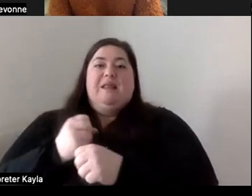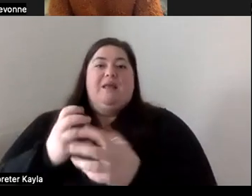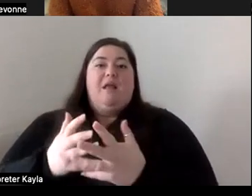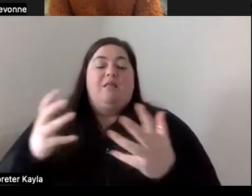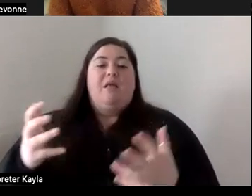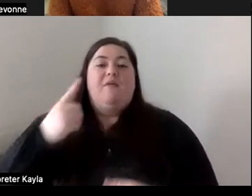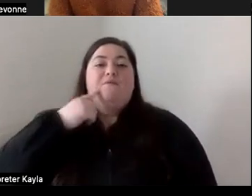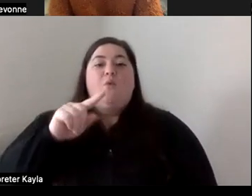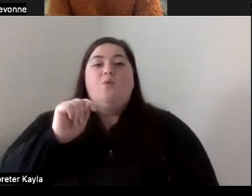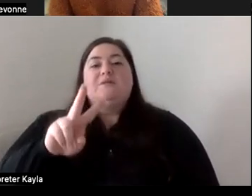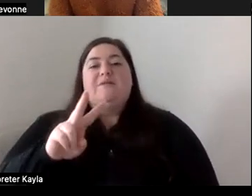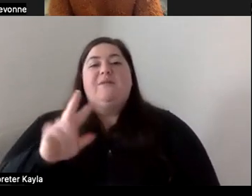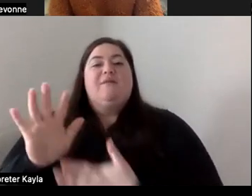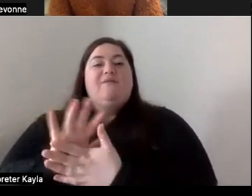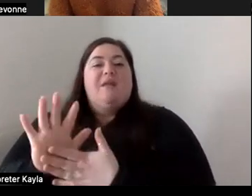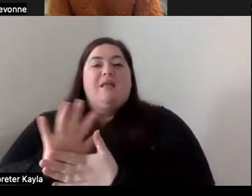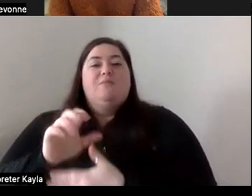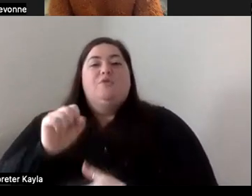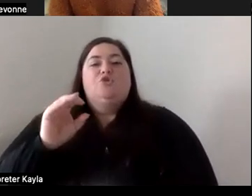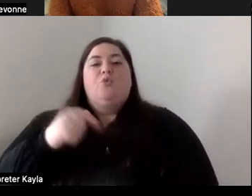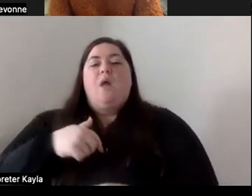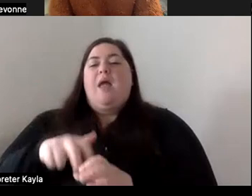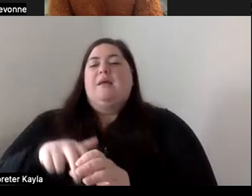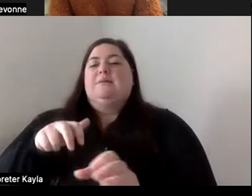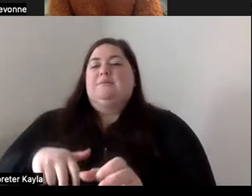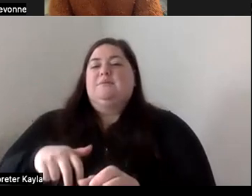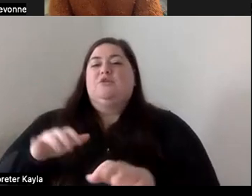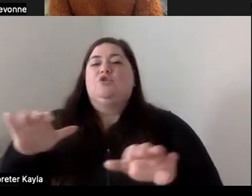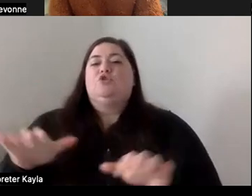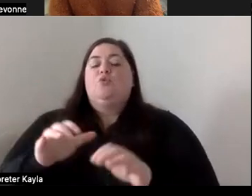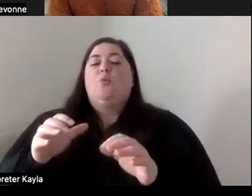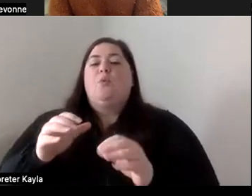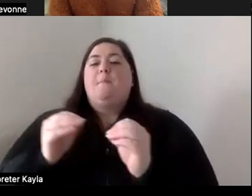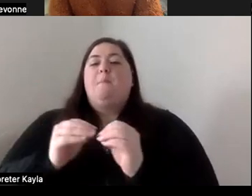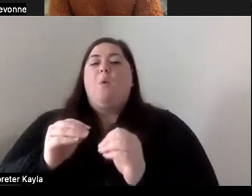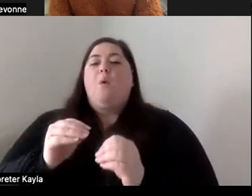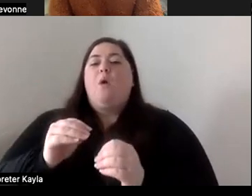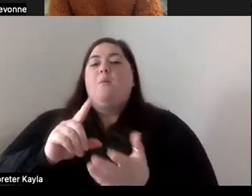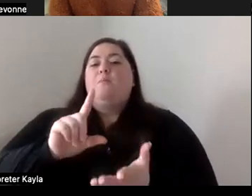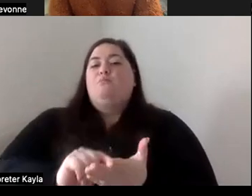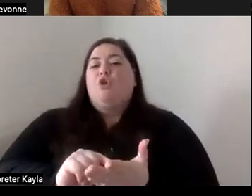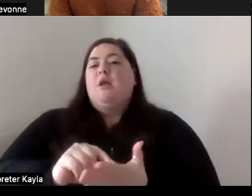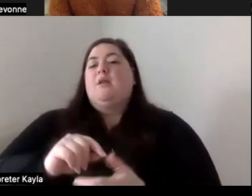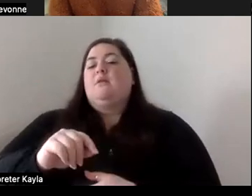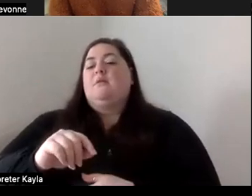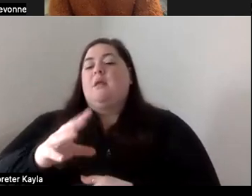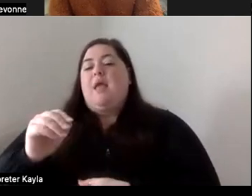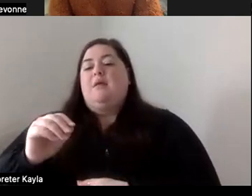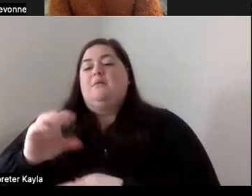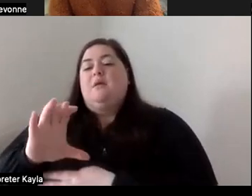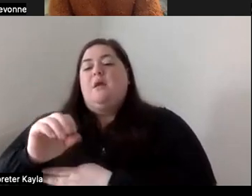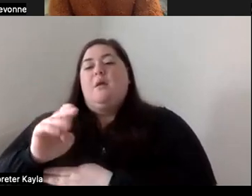far as TV and film. so I've kind of taken a step back and doing more print and commercial work because I actually get to play